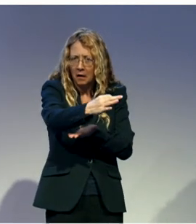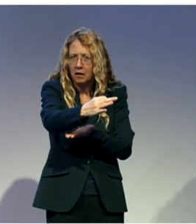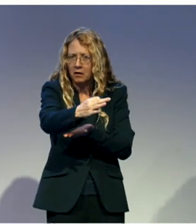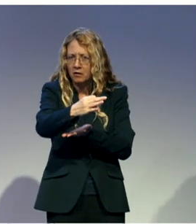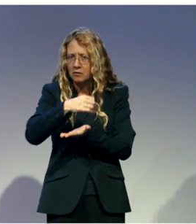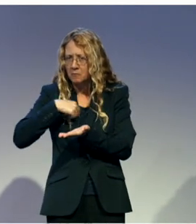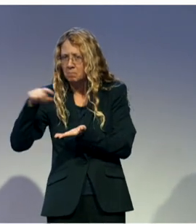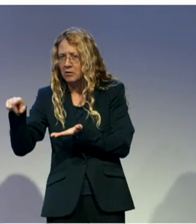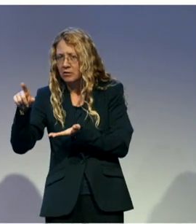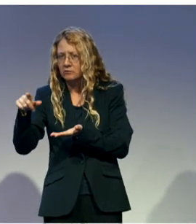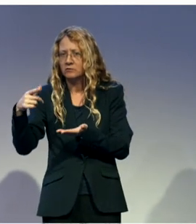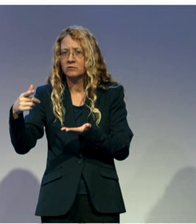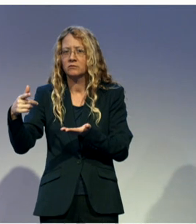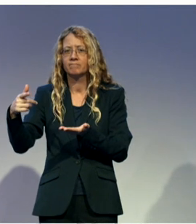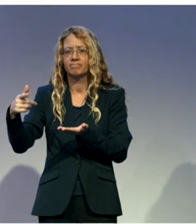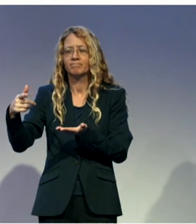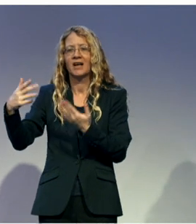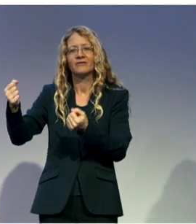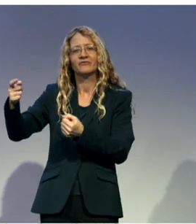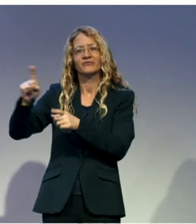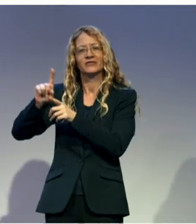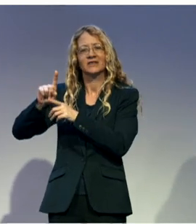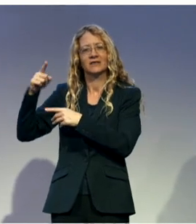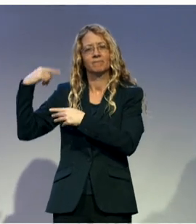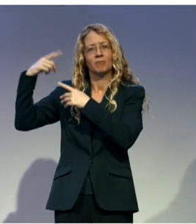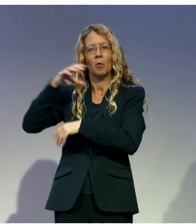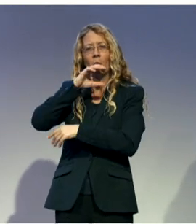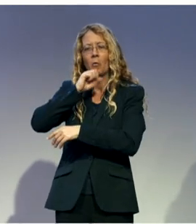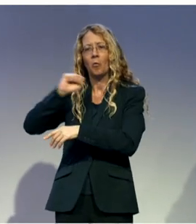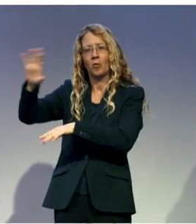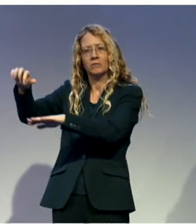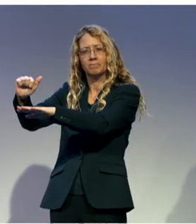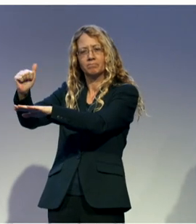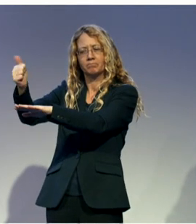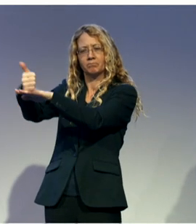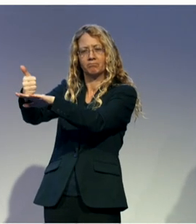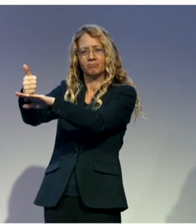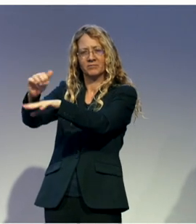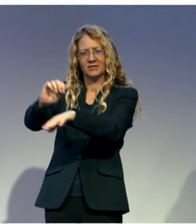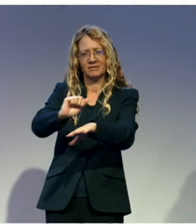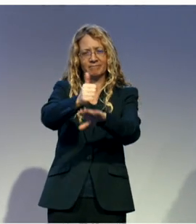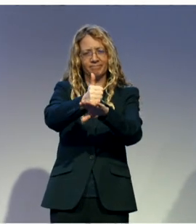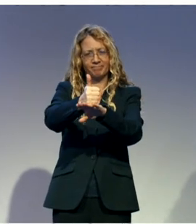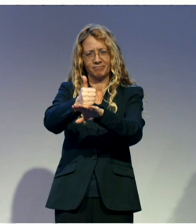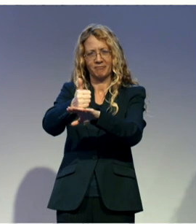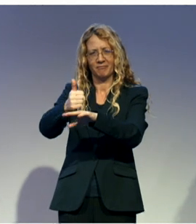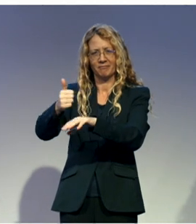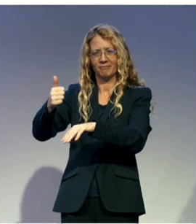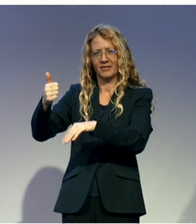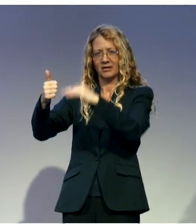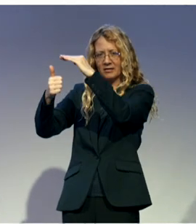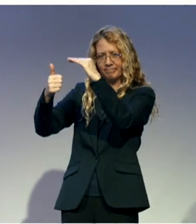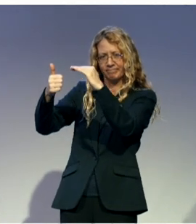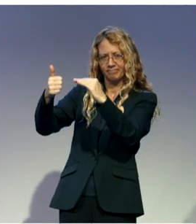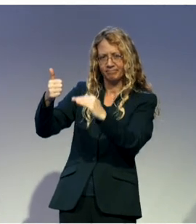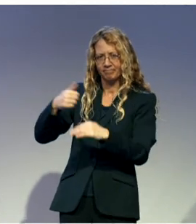district level. So, we started at the village level to consult persons with disabilities, what went well, what went wrong during the